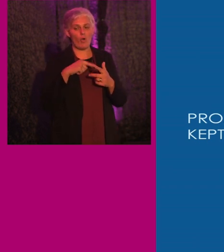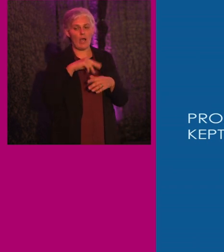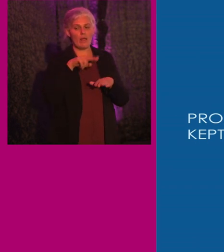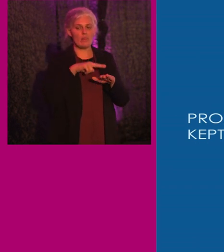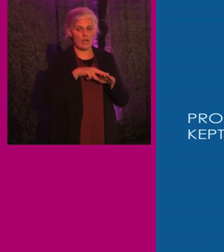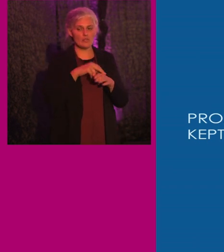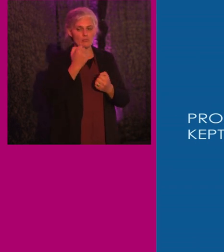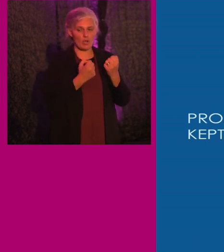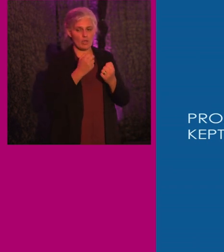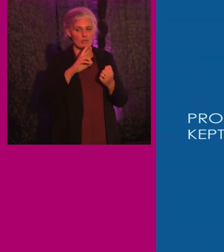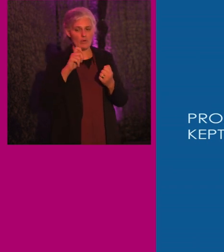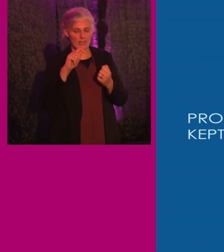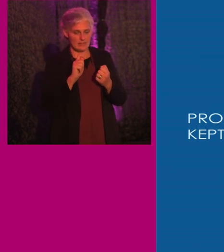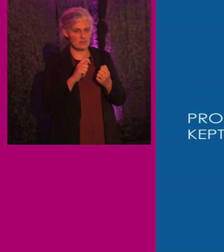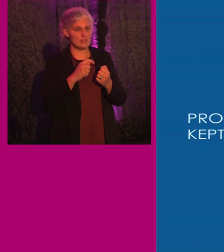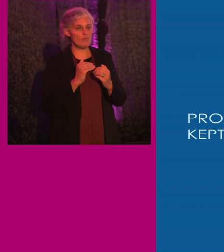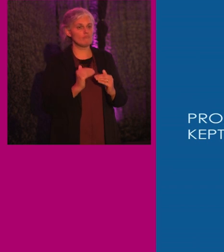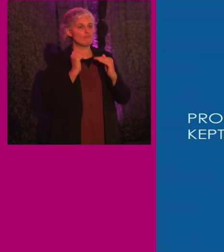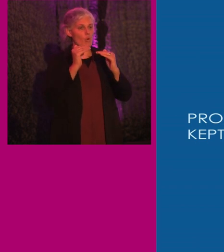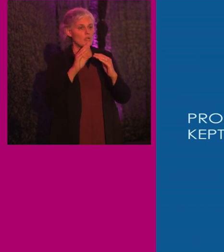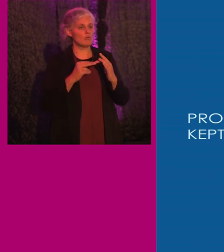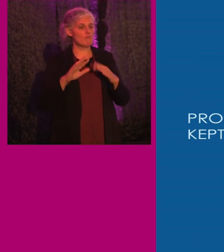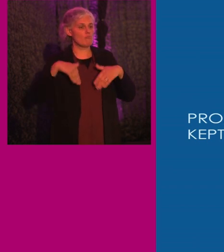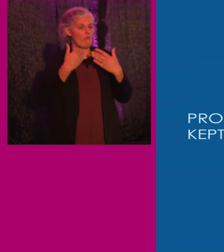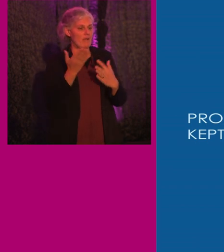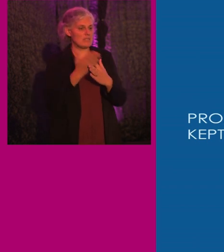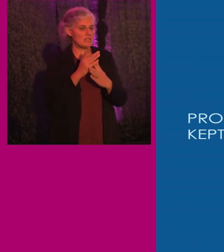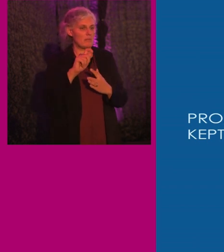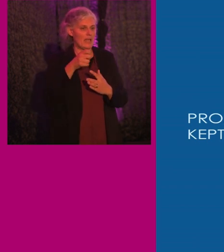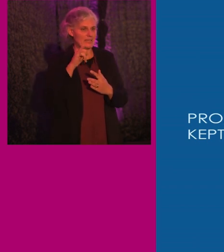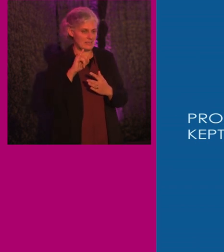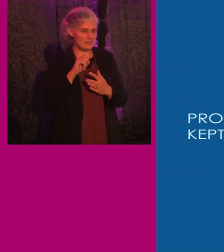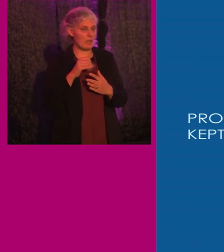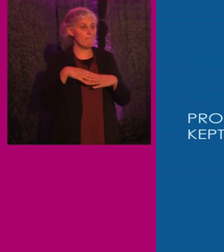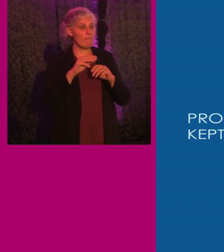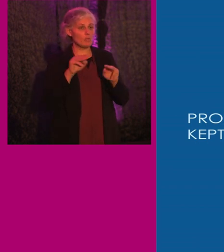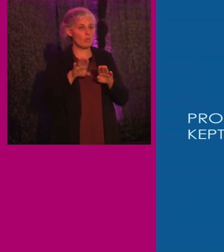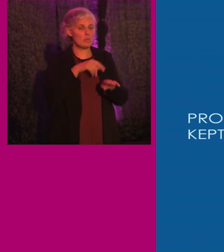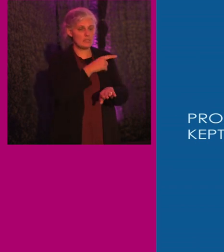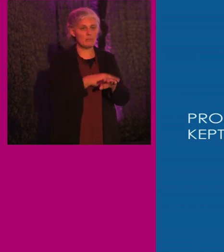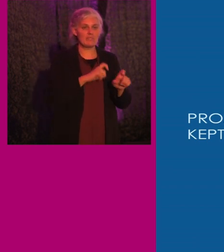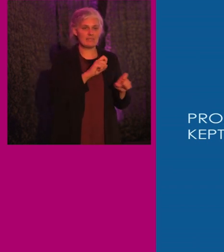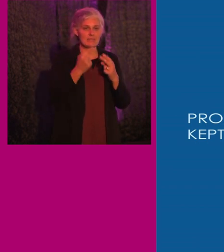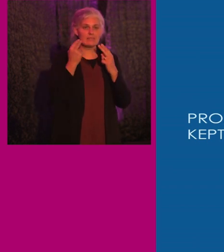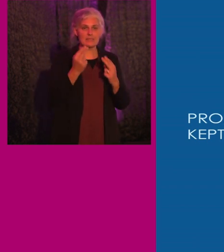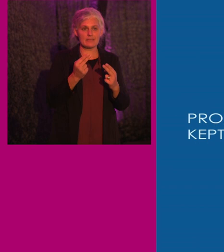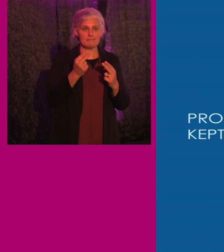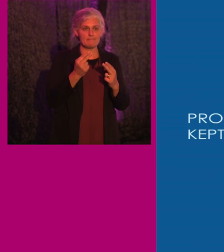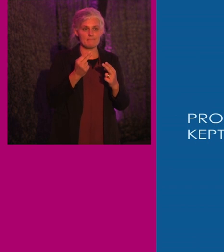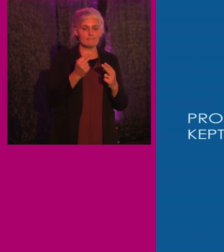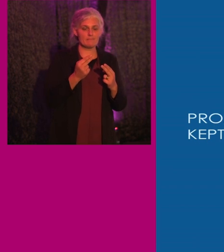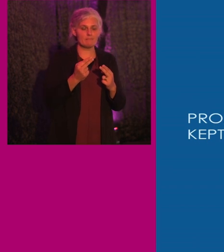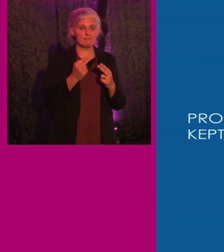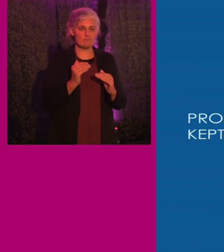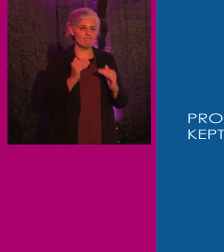We haven't progressed much in terms of providing accessible taxis. Most people with disabilities still need to call in advance